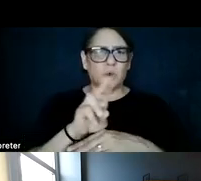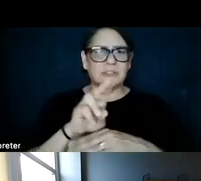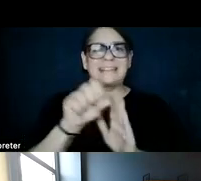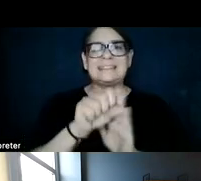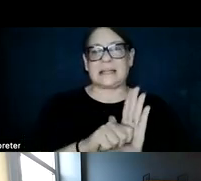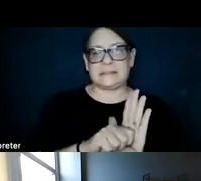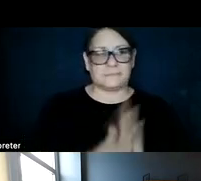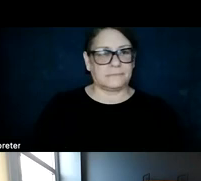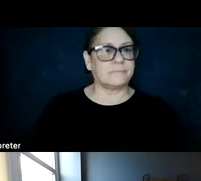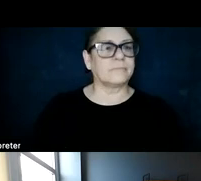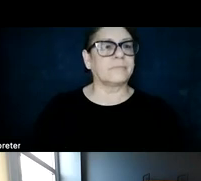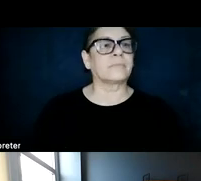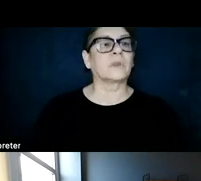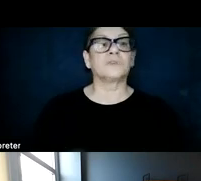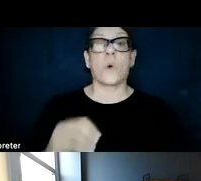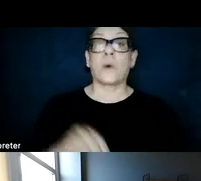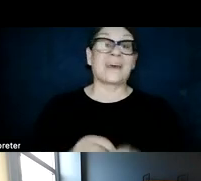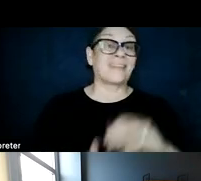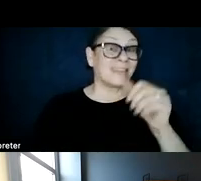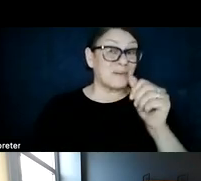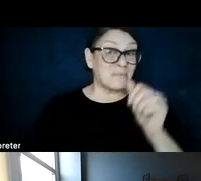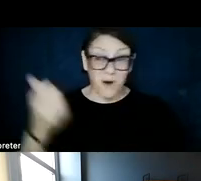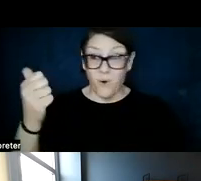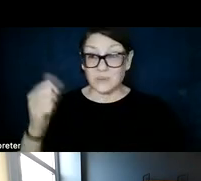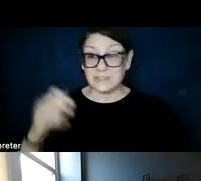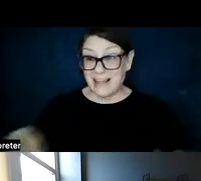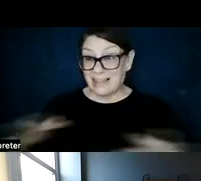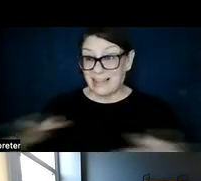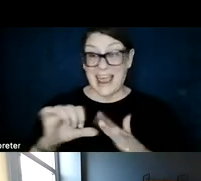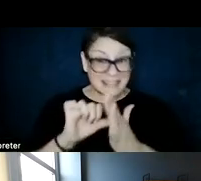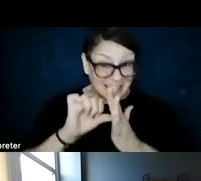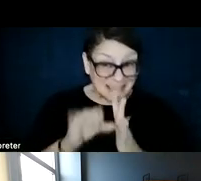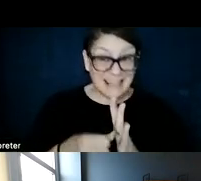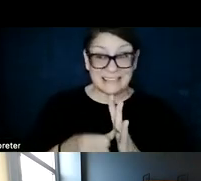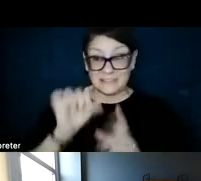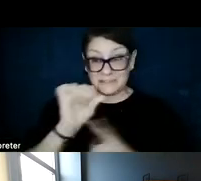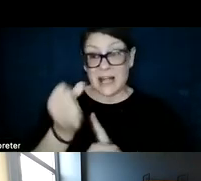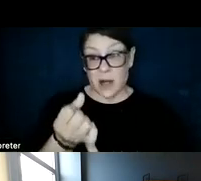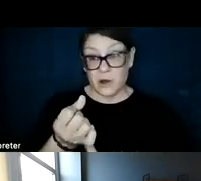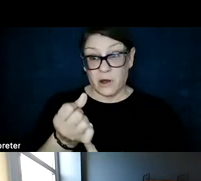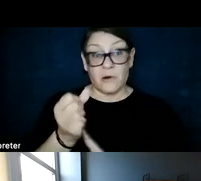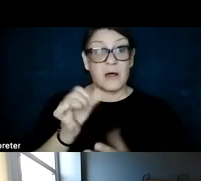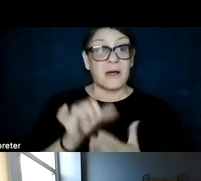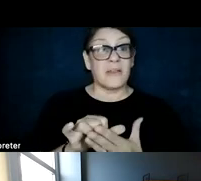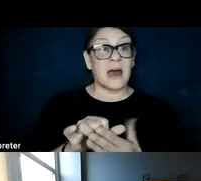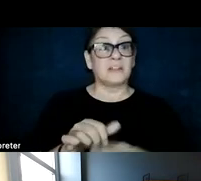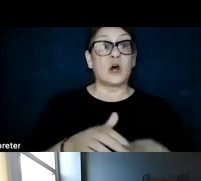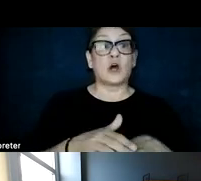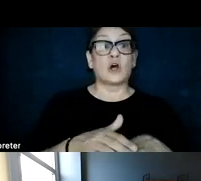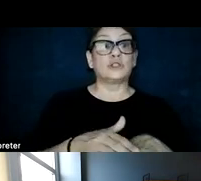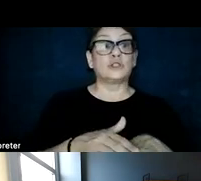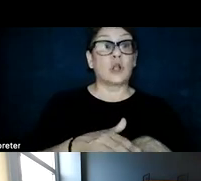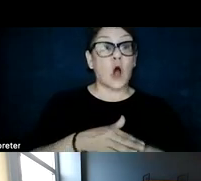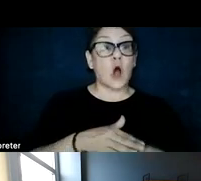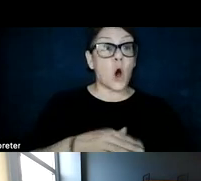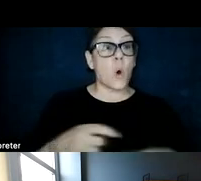So in the most land-intensive scenario, which is a slow electrification, we